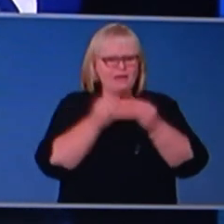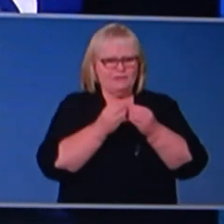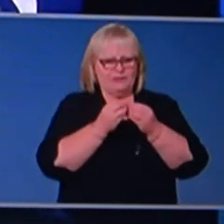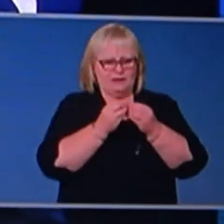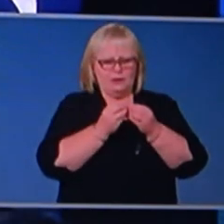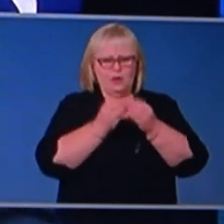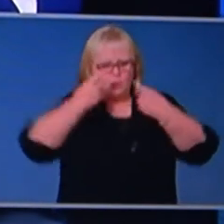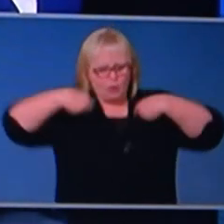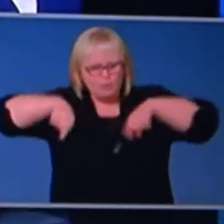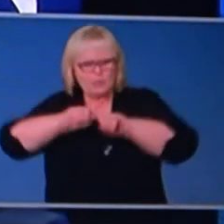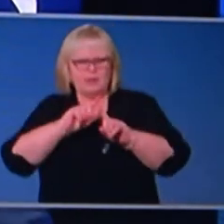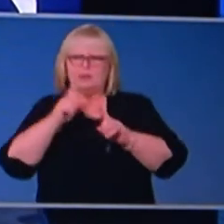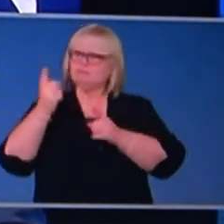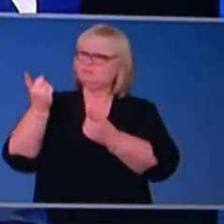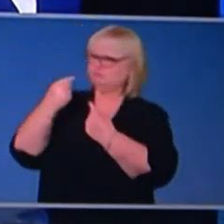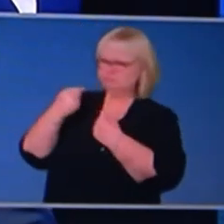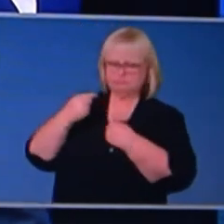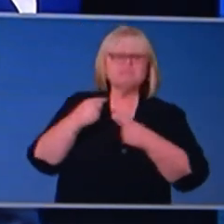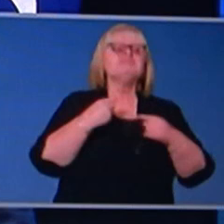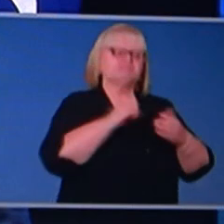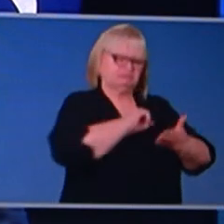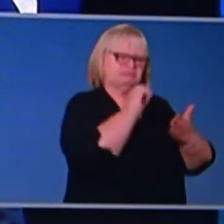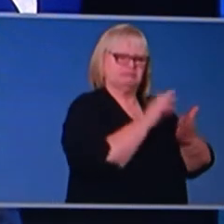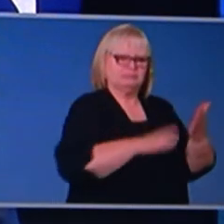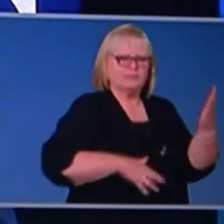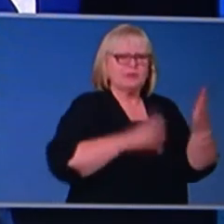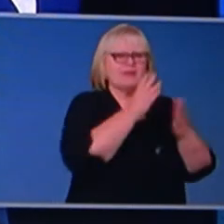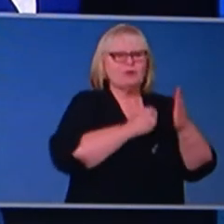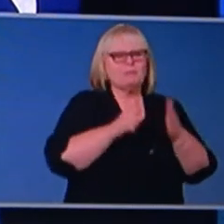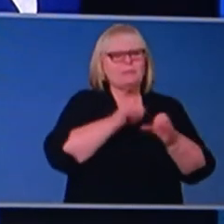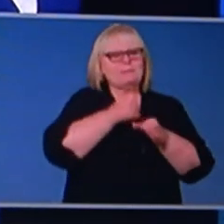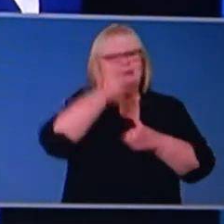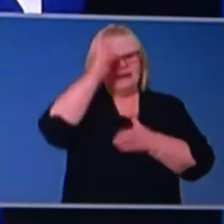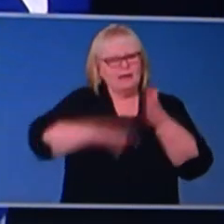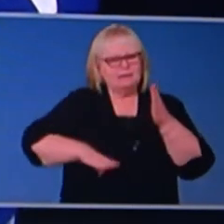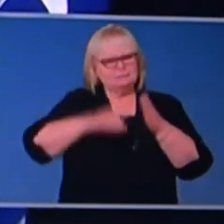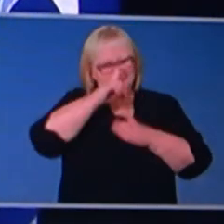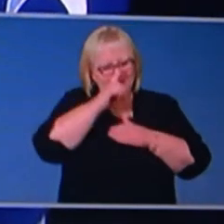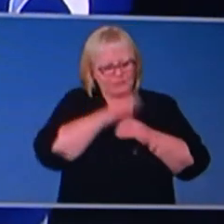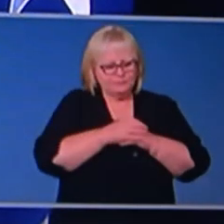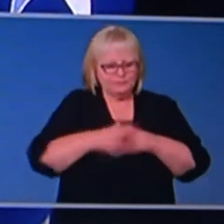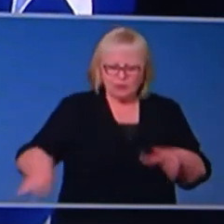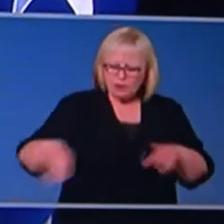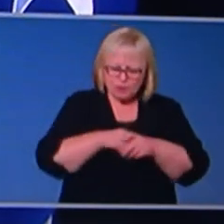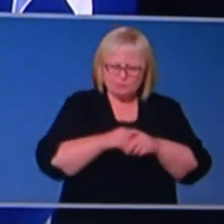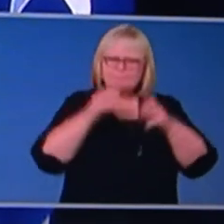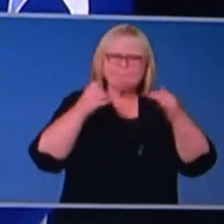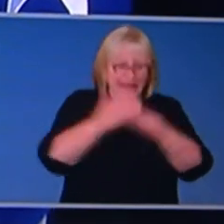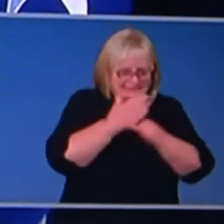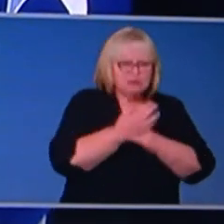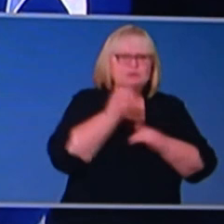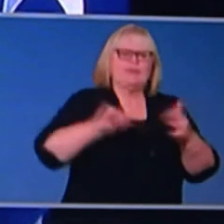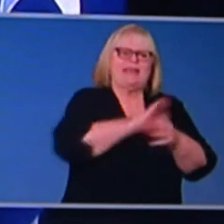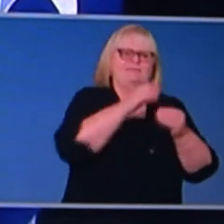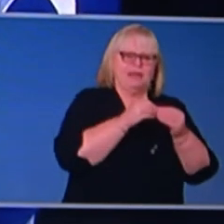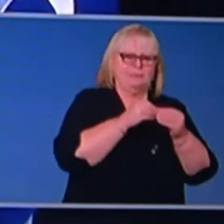advice that it adopted from the medical expert panel, which provides important access for families and other